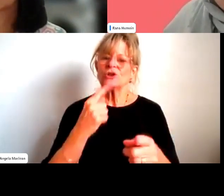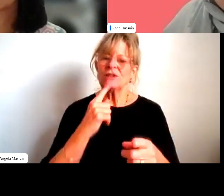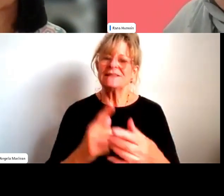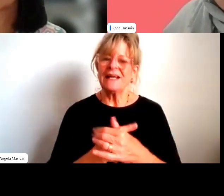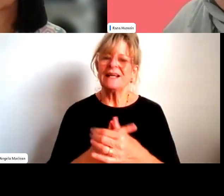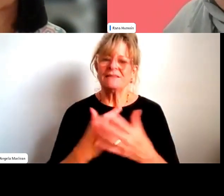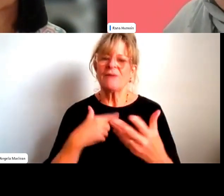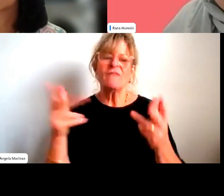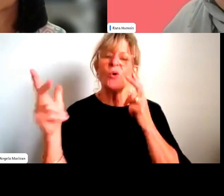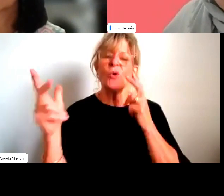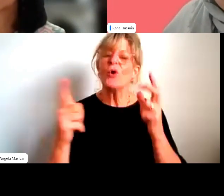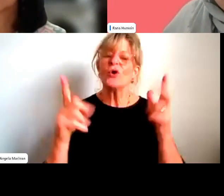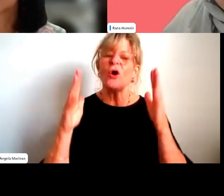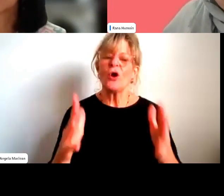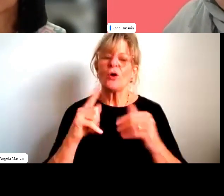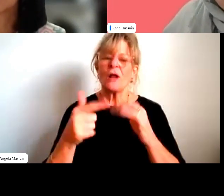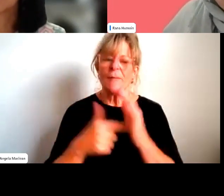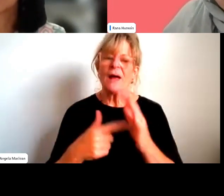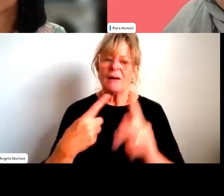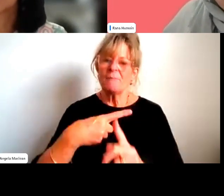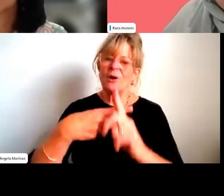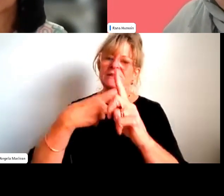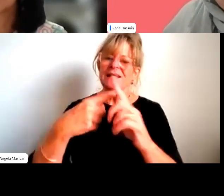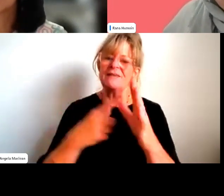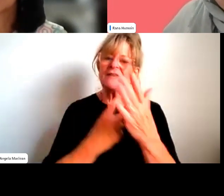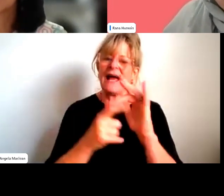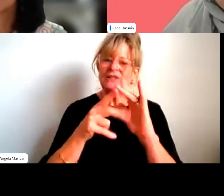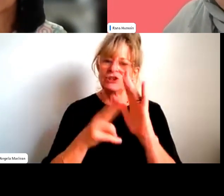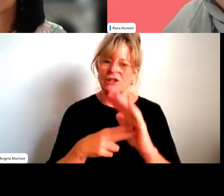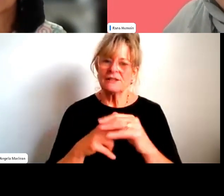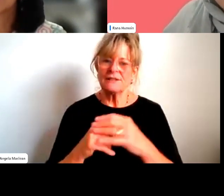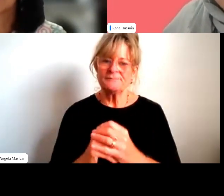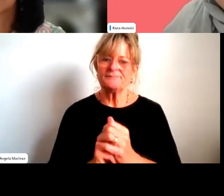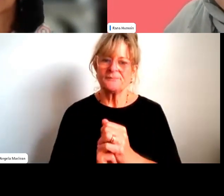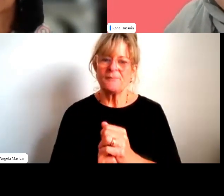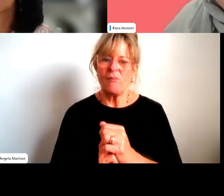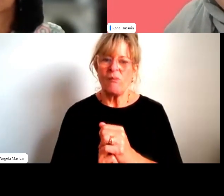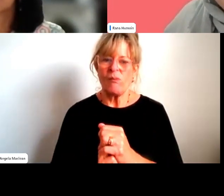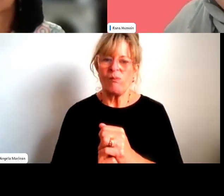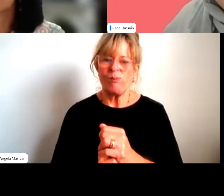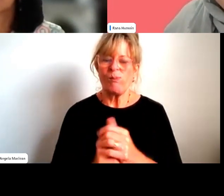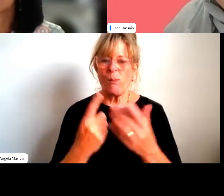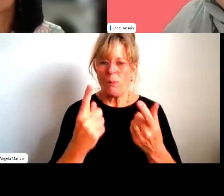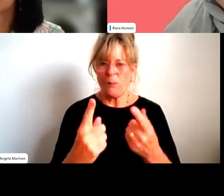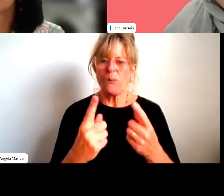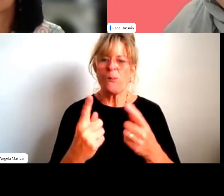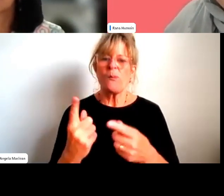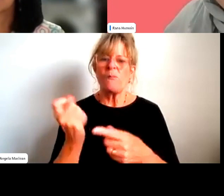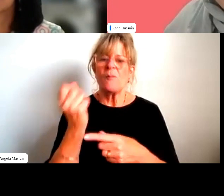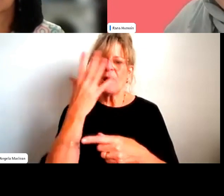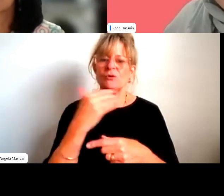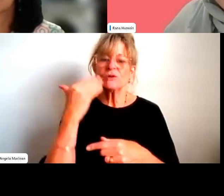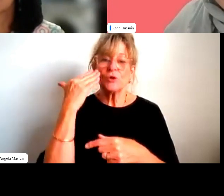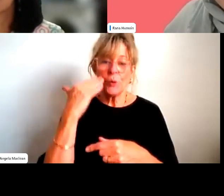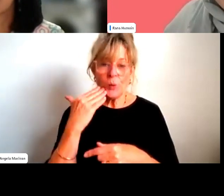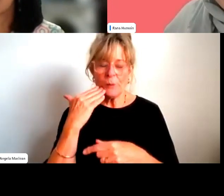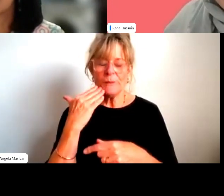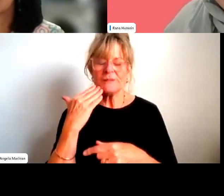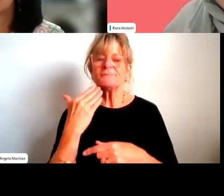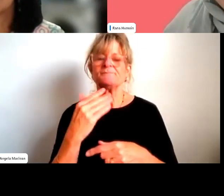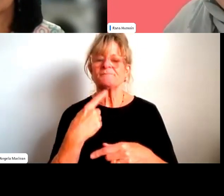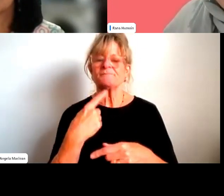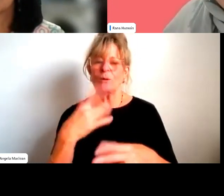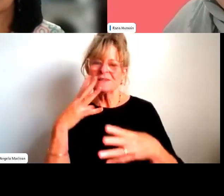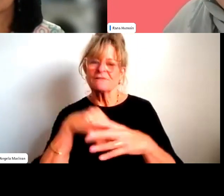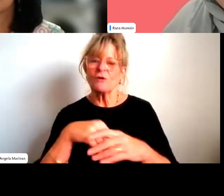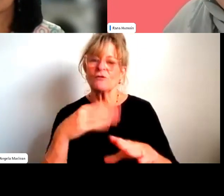action and all that kind of thing. Um, sister Steph Tisdow, she's a First Nations, um, comedian deadly. Um, I, I was doing a workshop